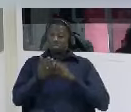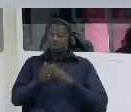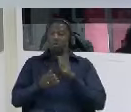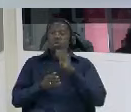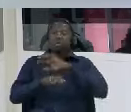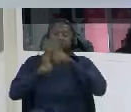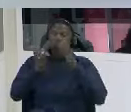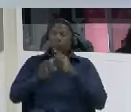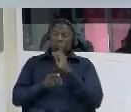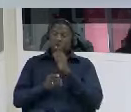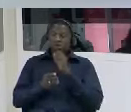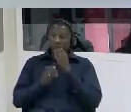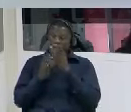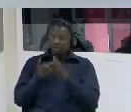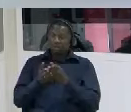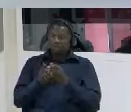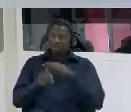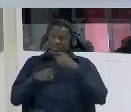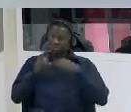exactly